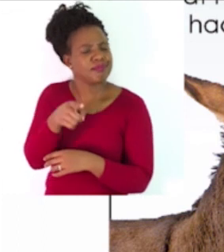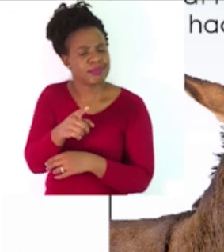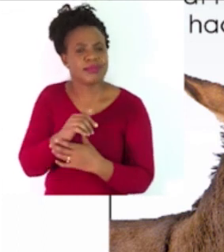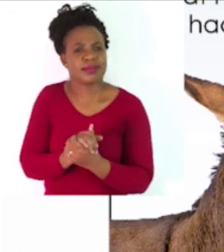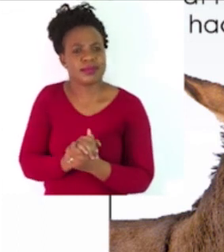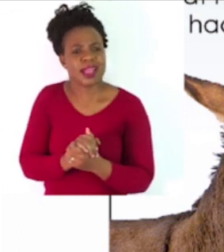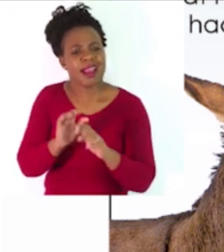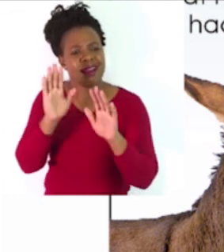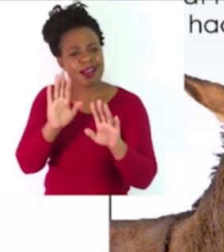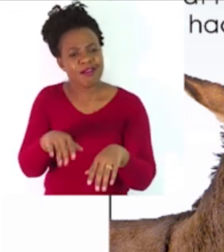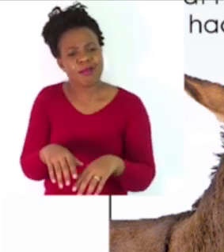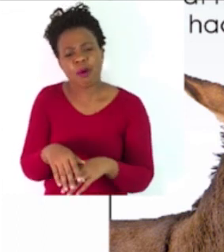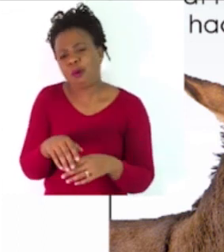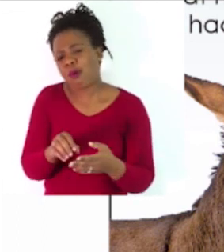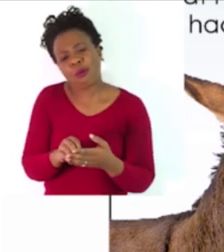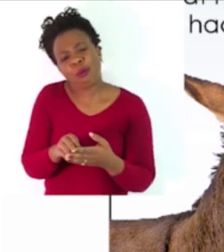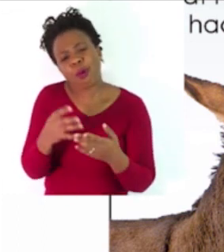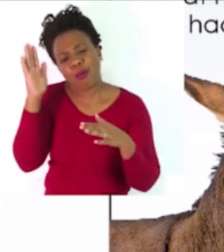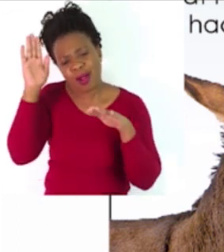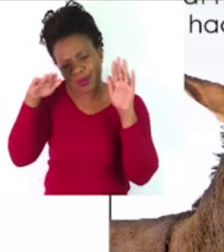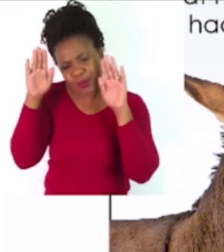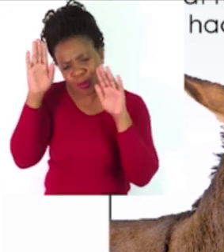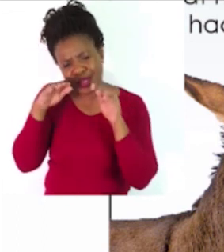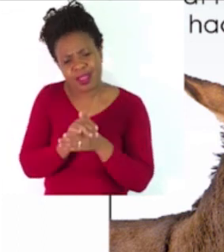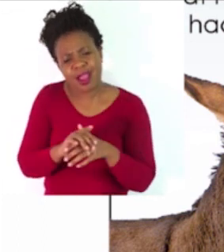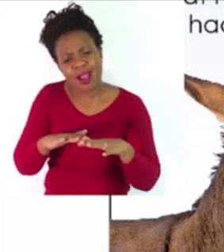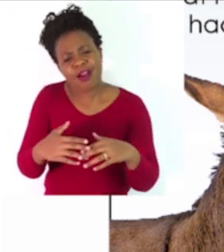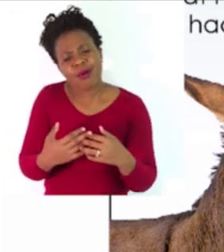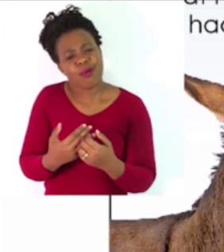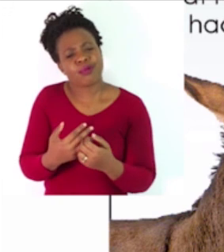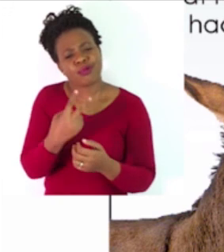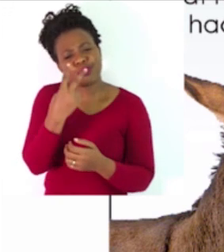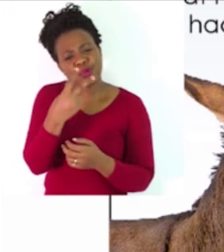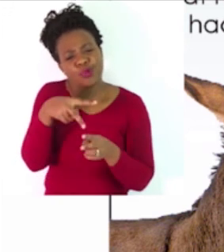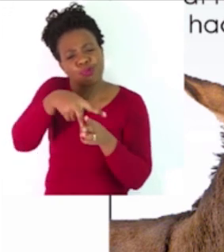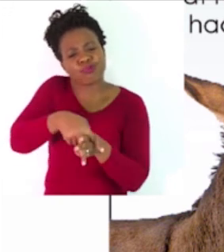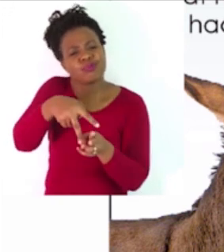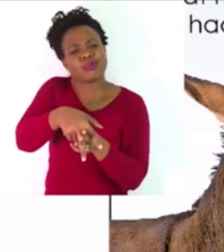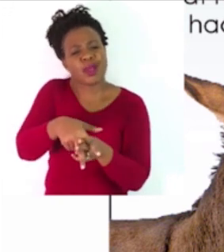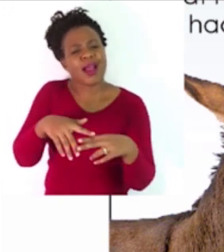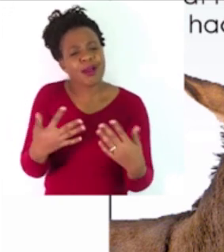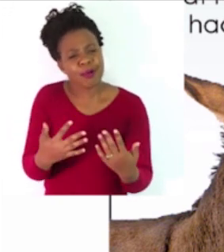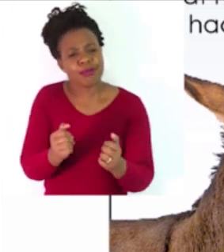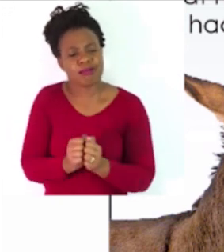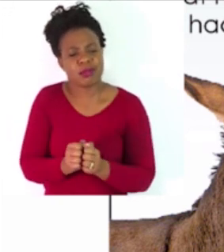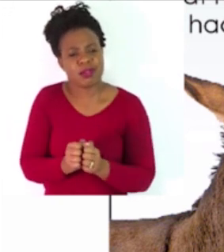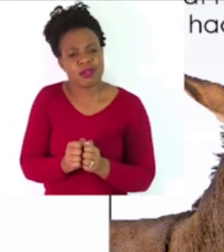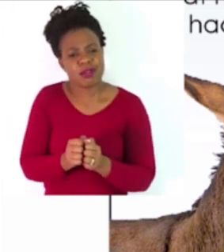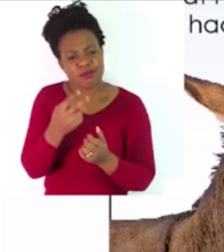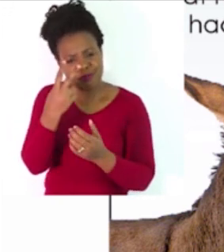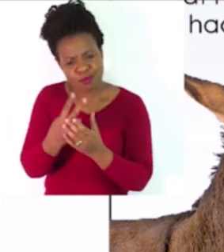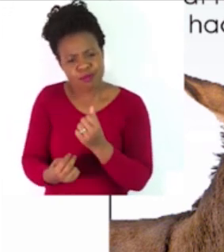overloading that poor donkey. How can two of you sit on the poor donkey? You both have strength.